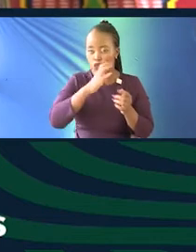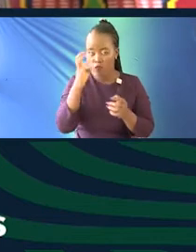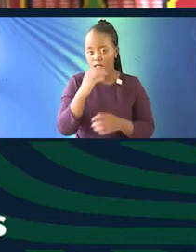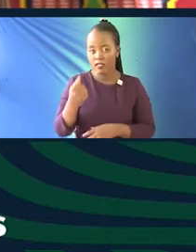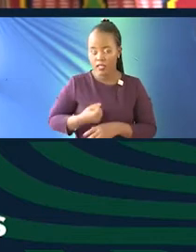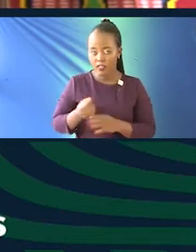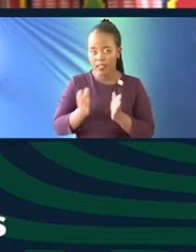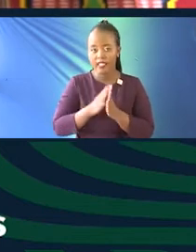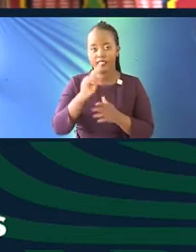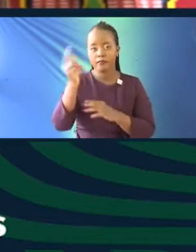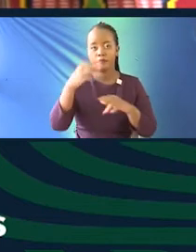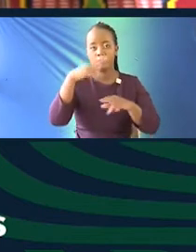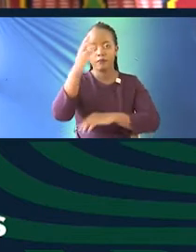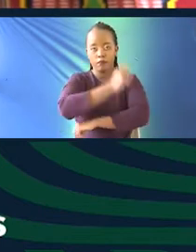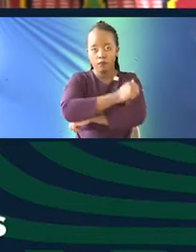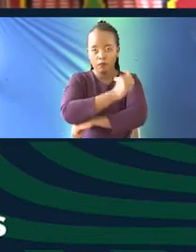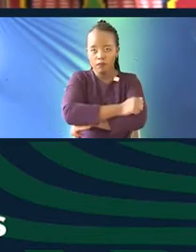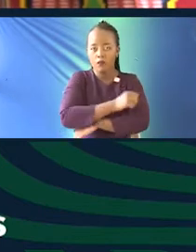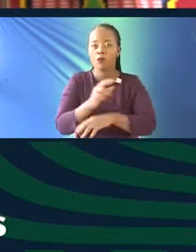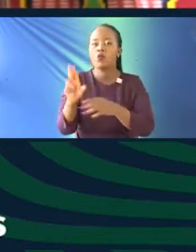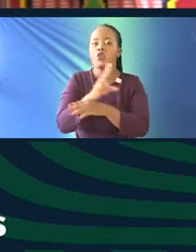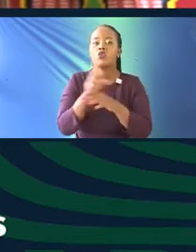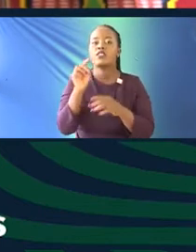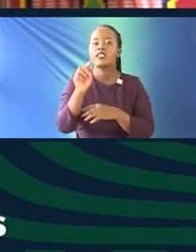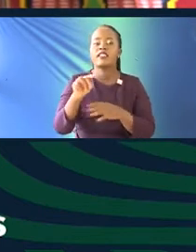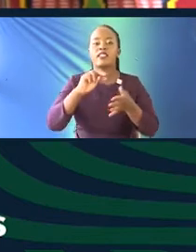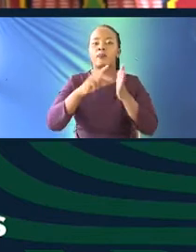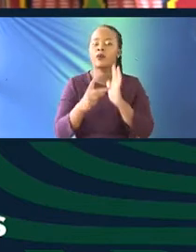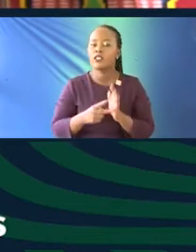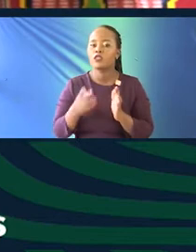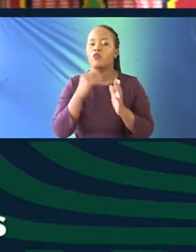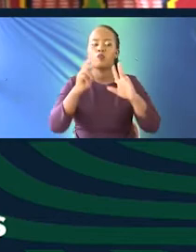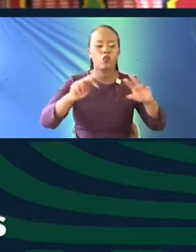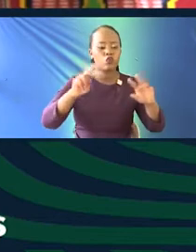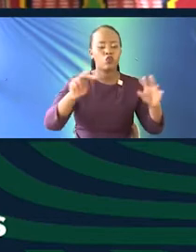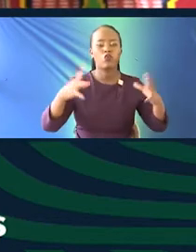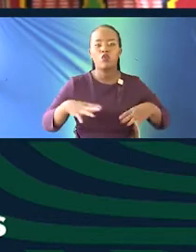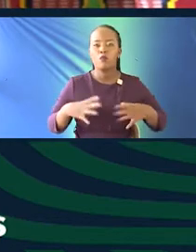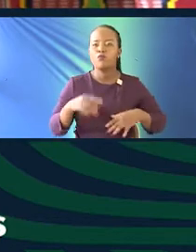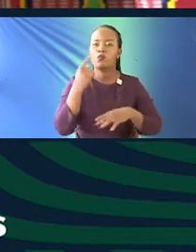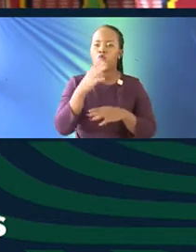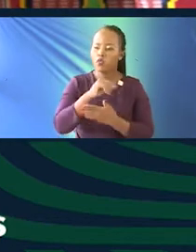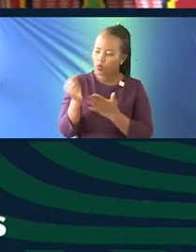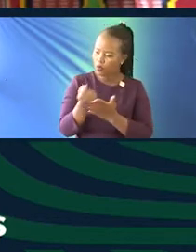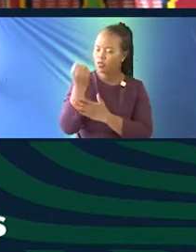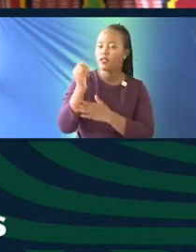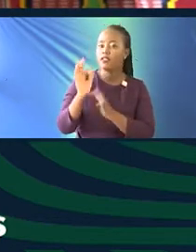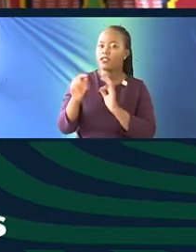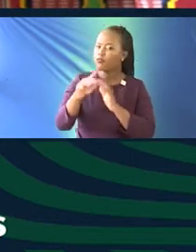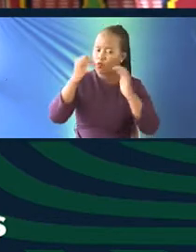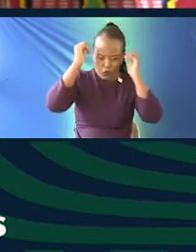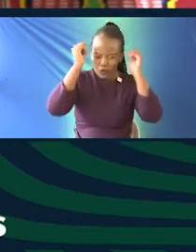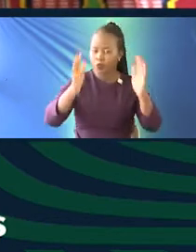Girls into the Kenya High School. Using the Missing Bits Project, we're looking for people who can make that ordinance come alive. Were you a student there?